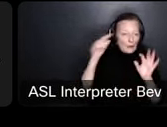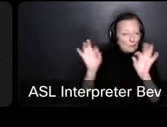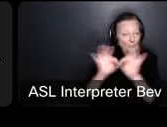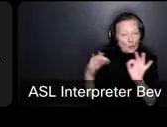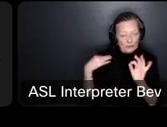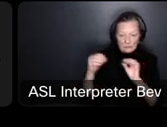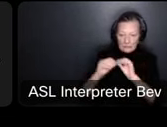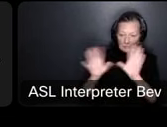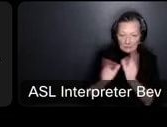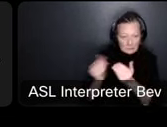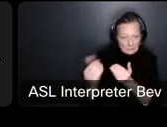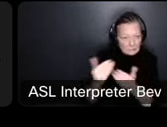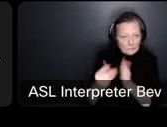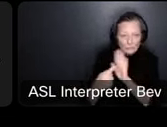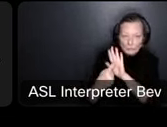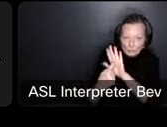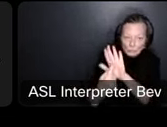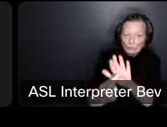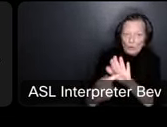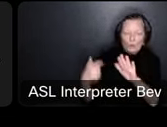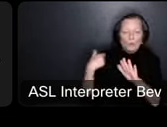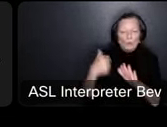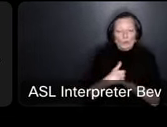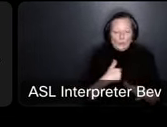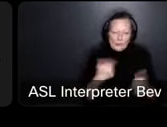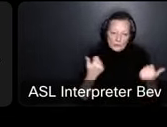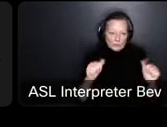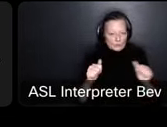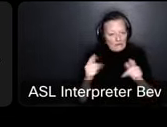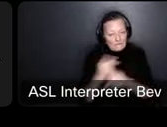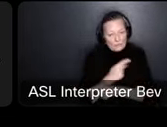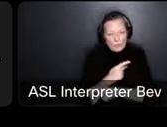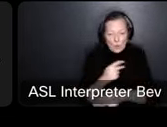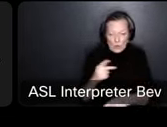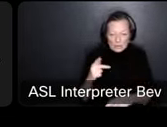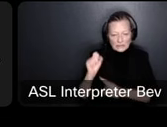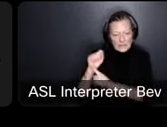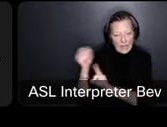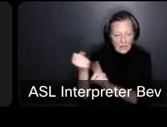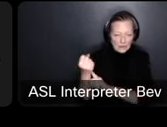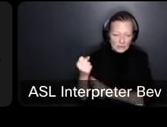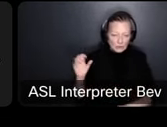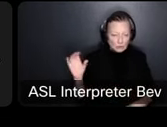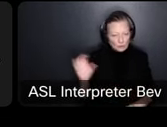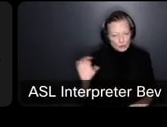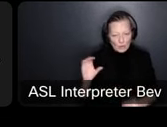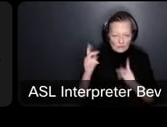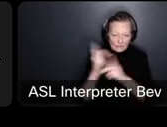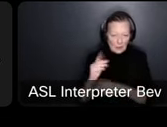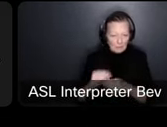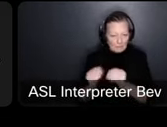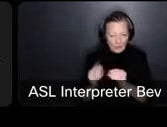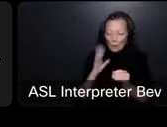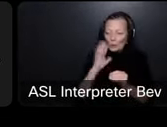conservative worst case spending scenario that we will never exceed we will only save money from there so if you go forward